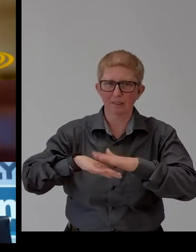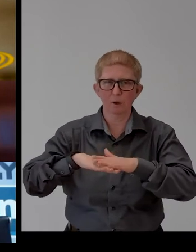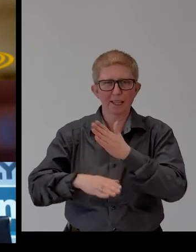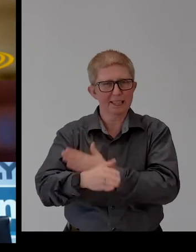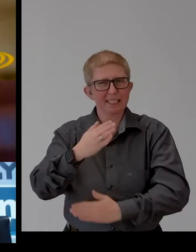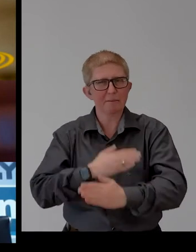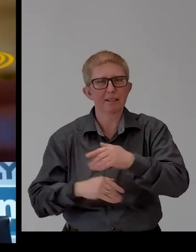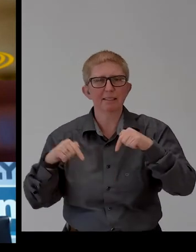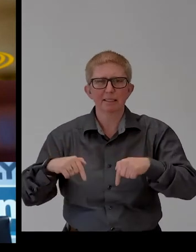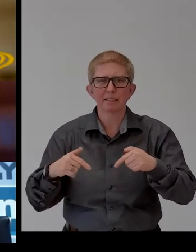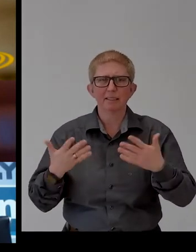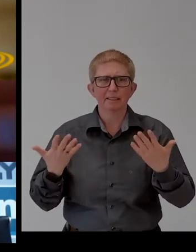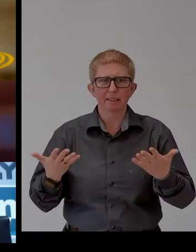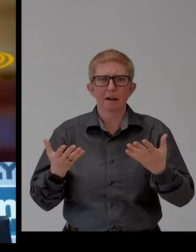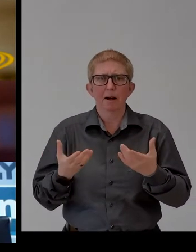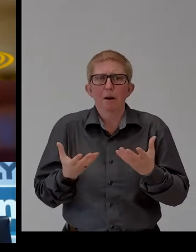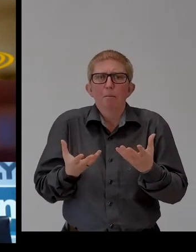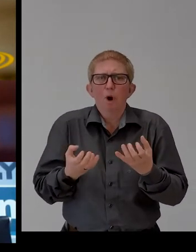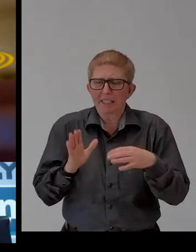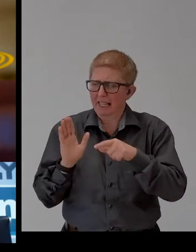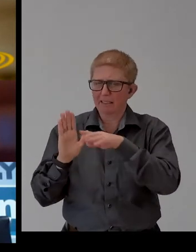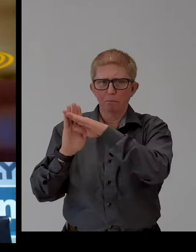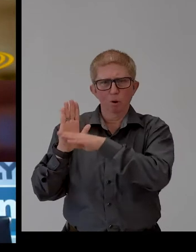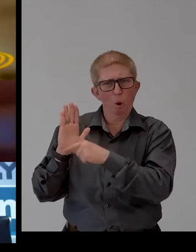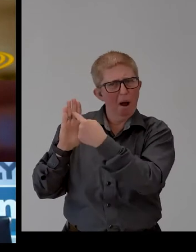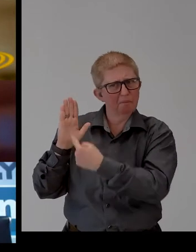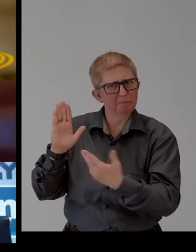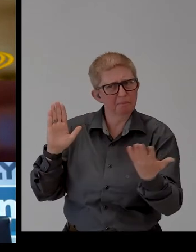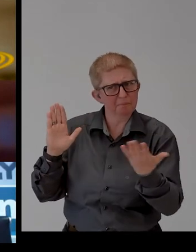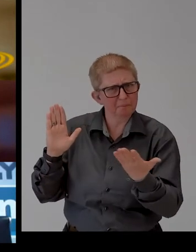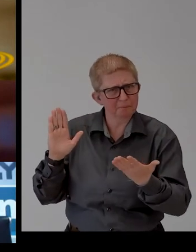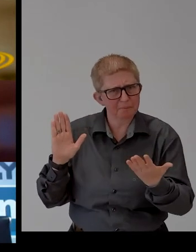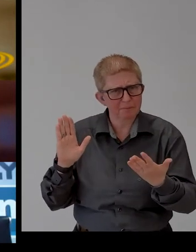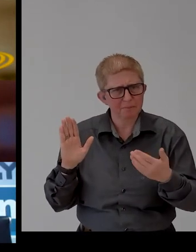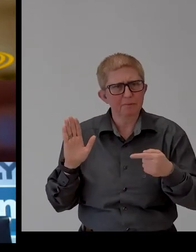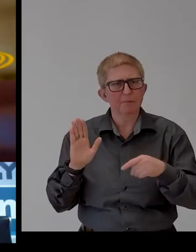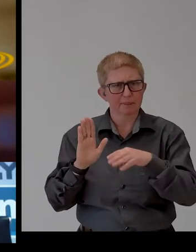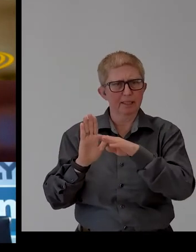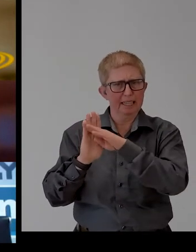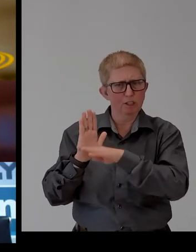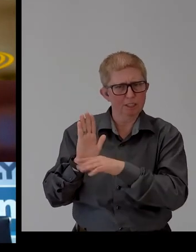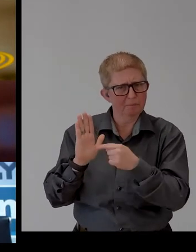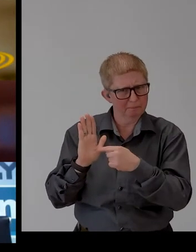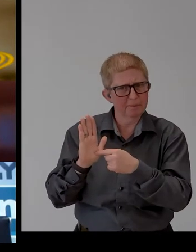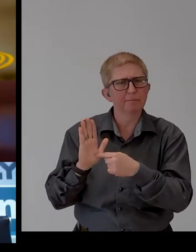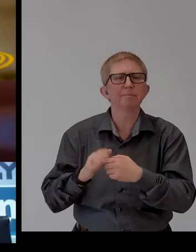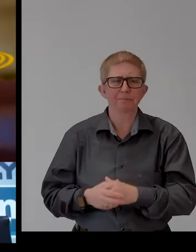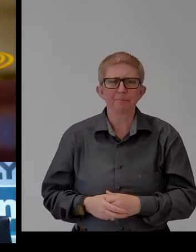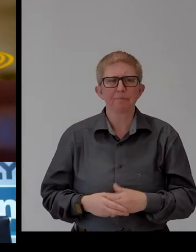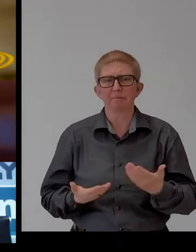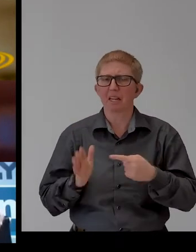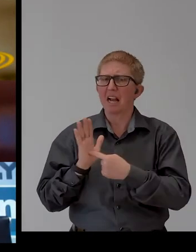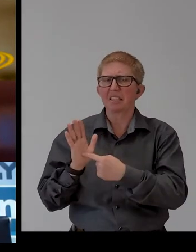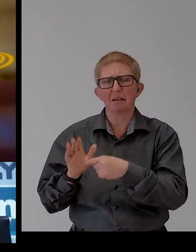into the internship program as an awardee for the Zero Project. What are into is a demand-led program where employers offer